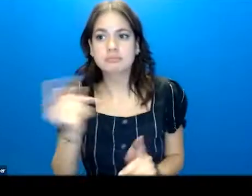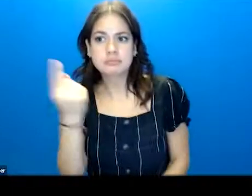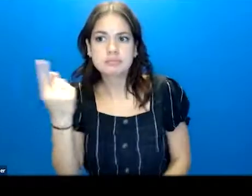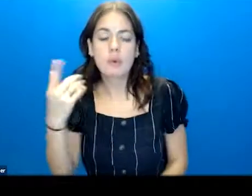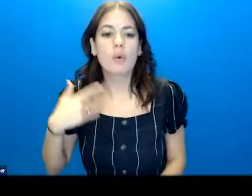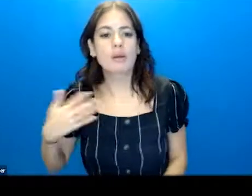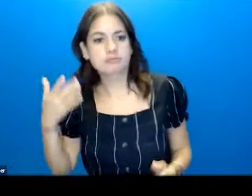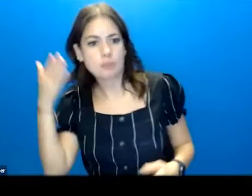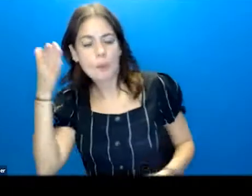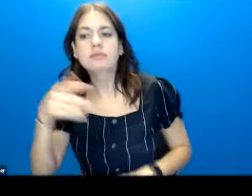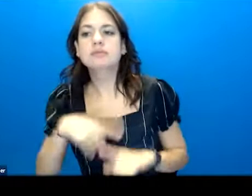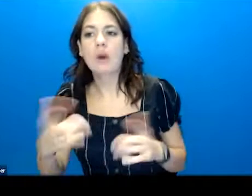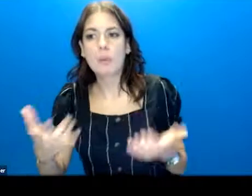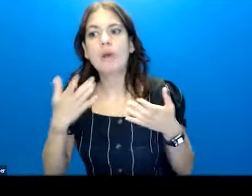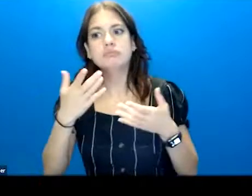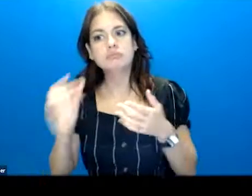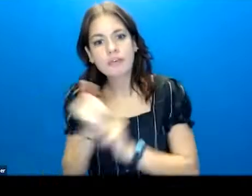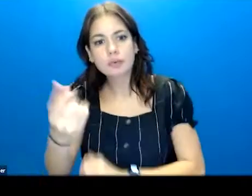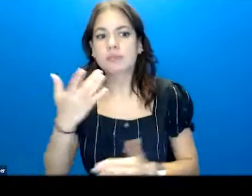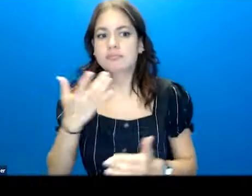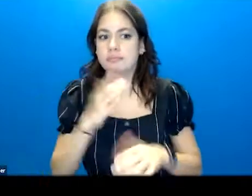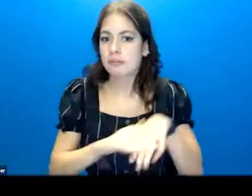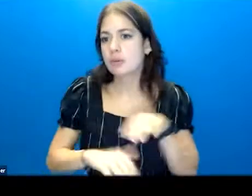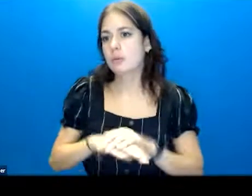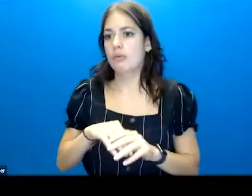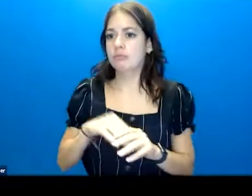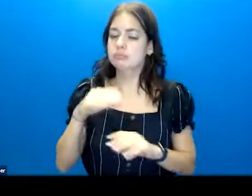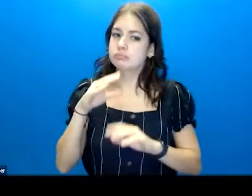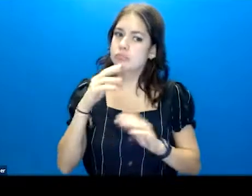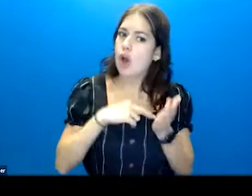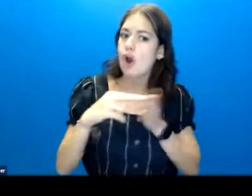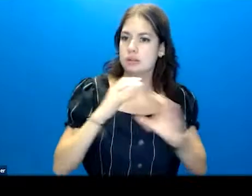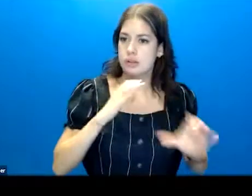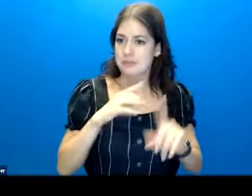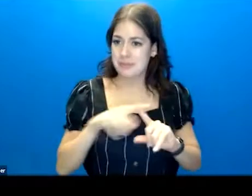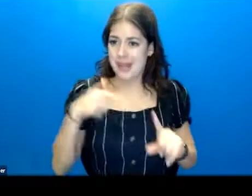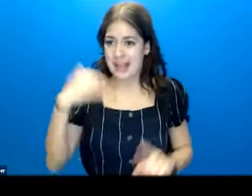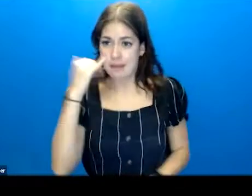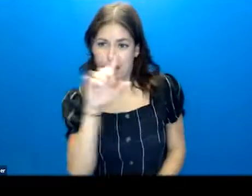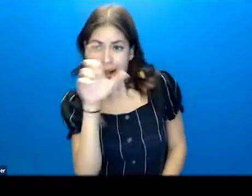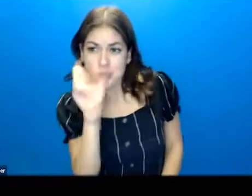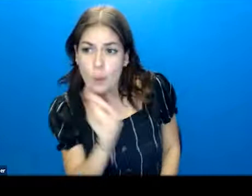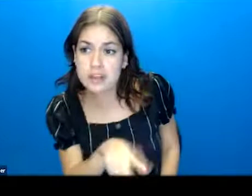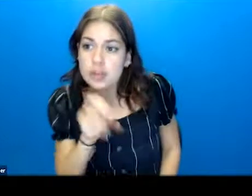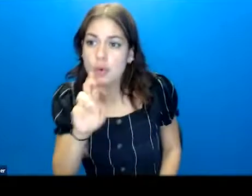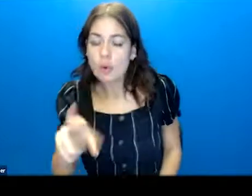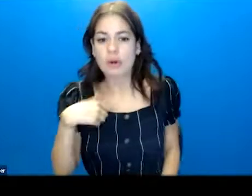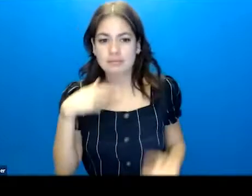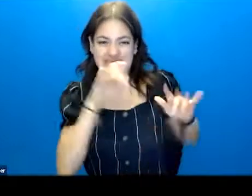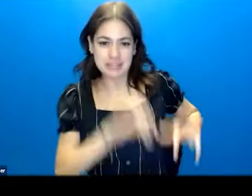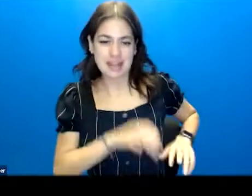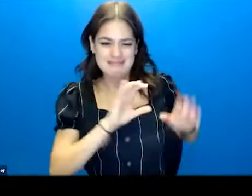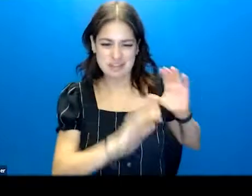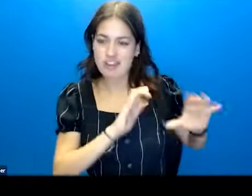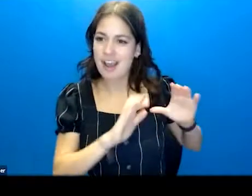want everyone to feel comfortable having an honest conversation today. But if you're going to ask a question or you're going to put a question in the